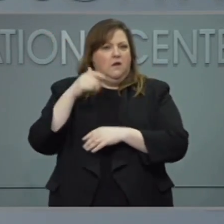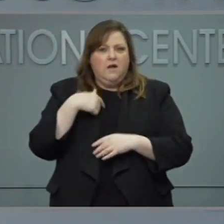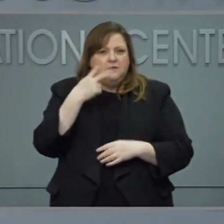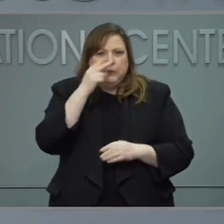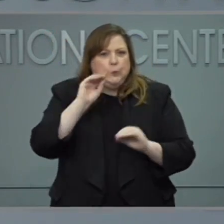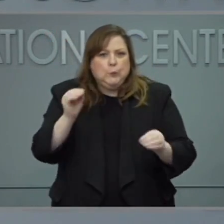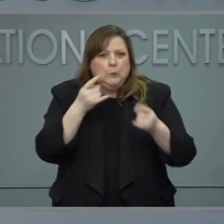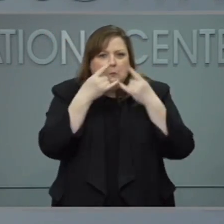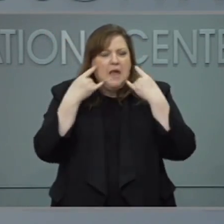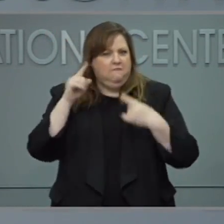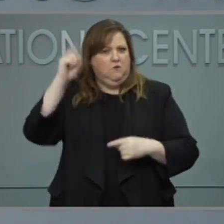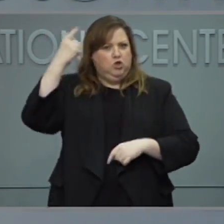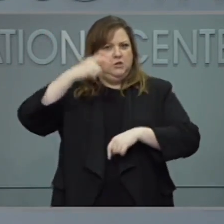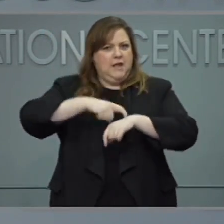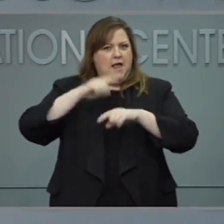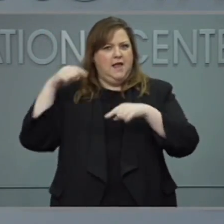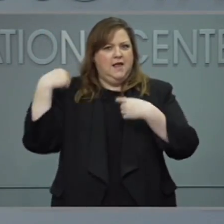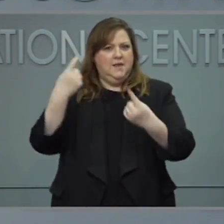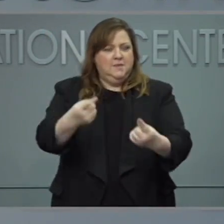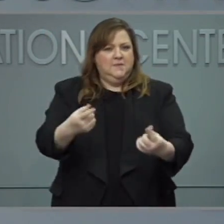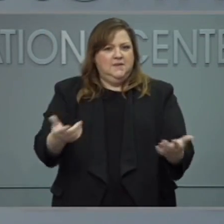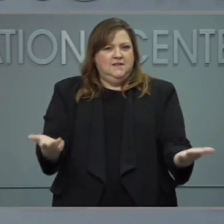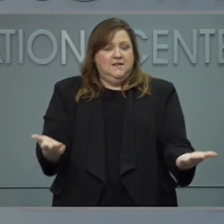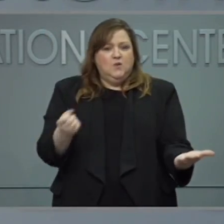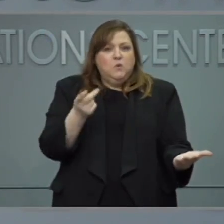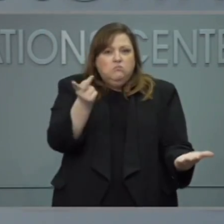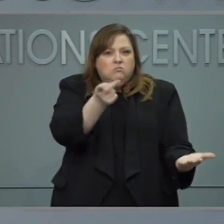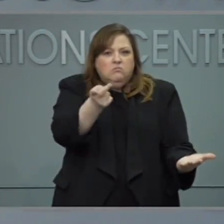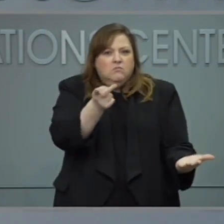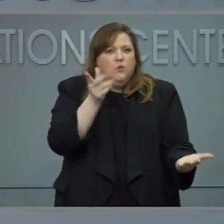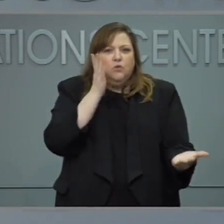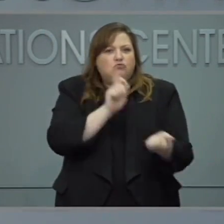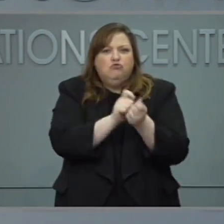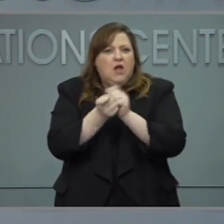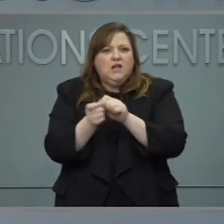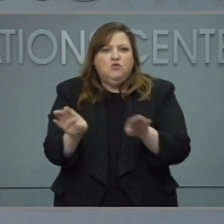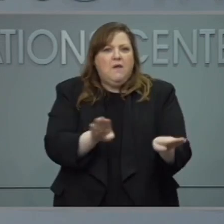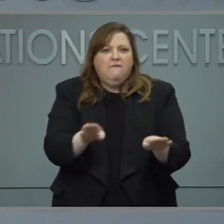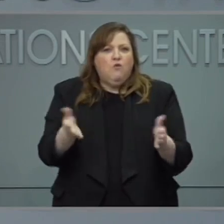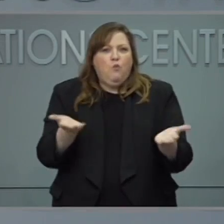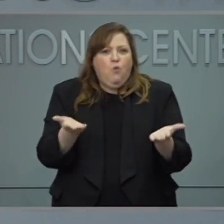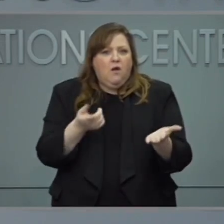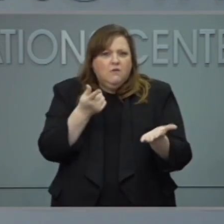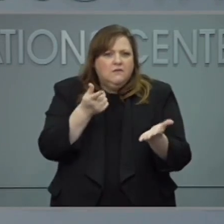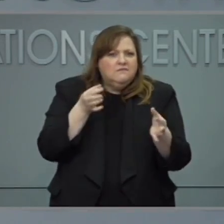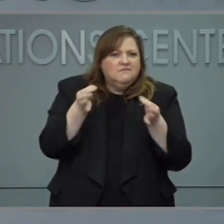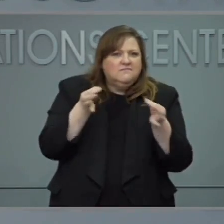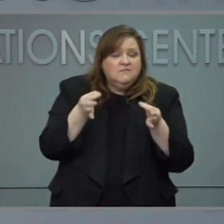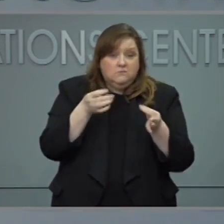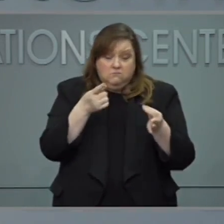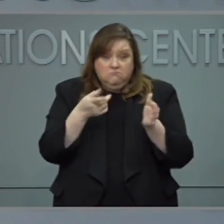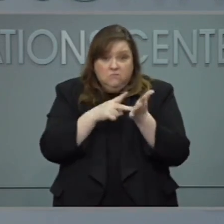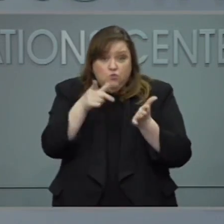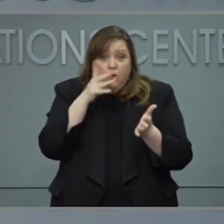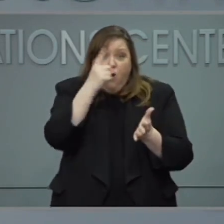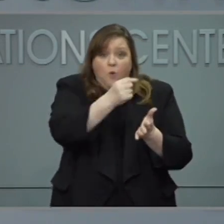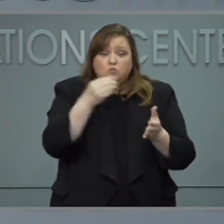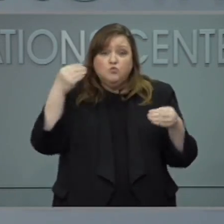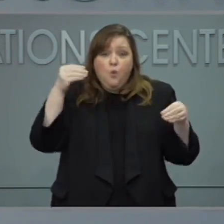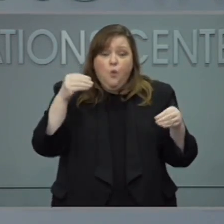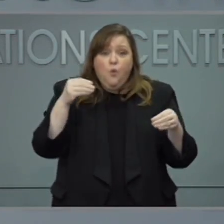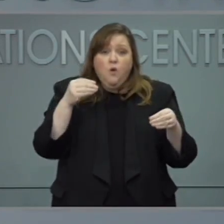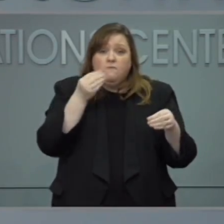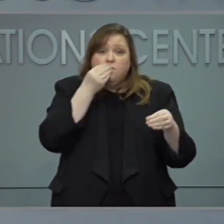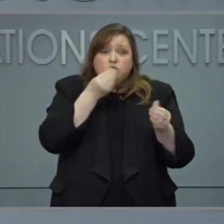behaviors of your own are going to change starting now? What will you all be doing that you have not done before? Would you feel comfortable going to places like a grocery store without a